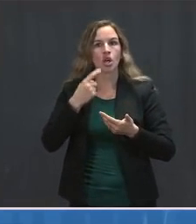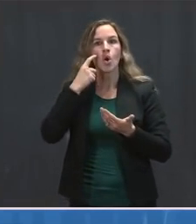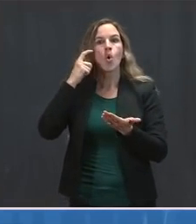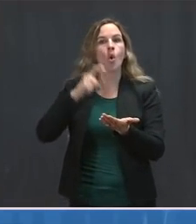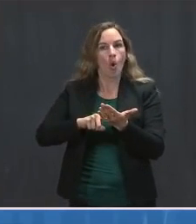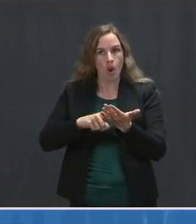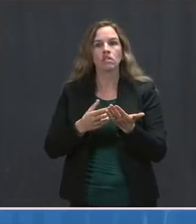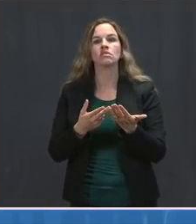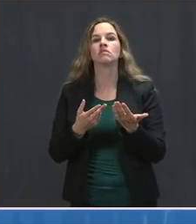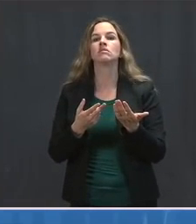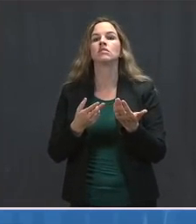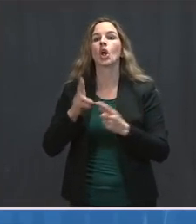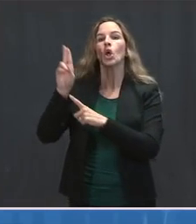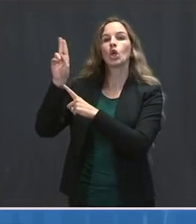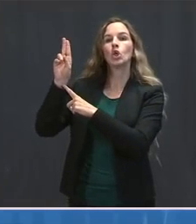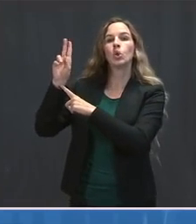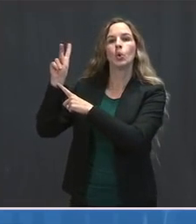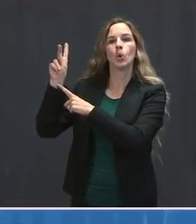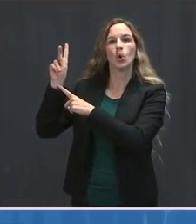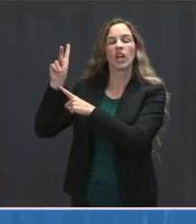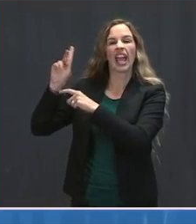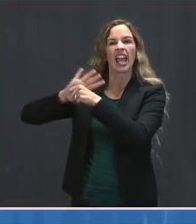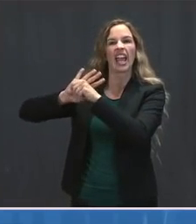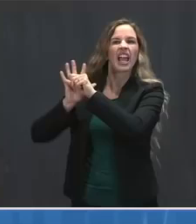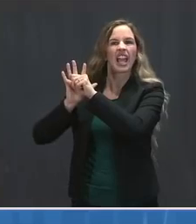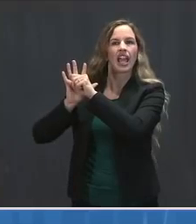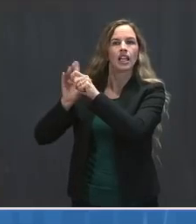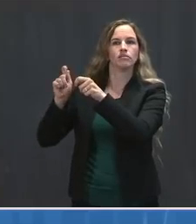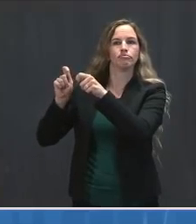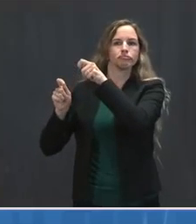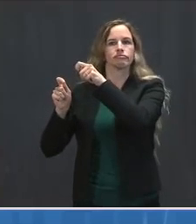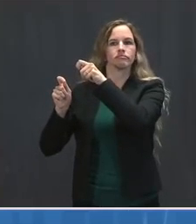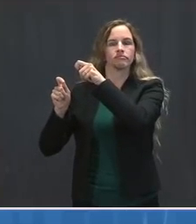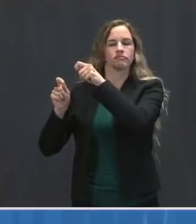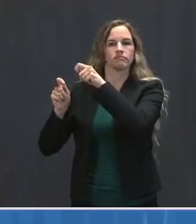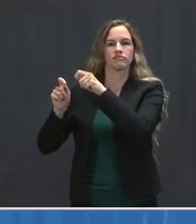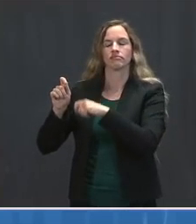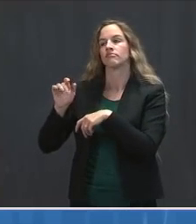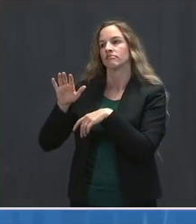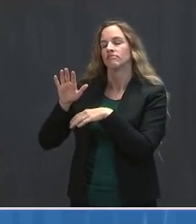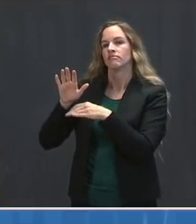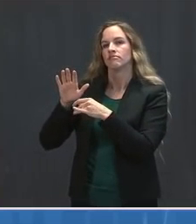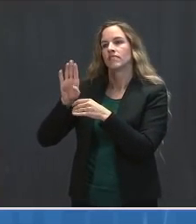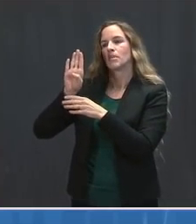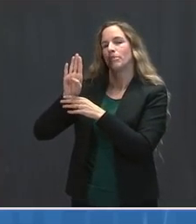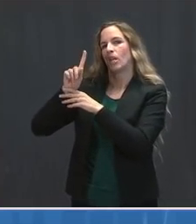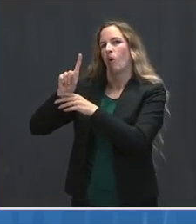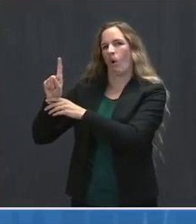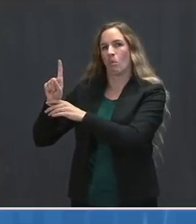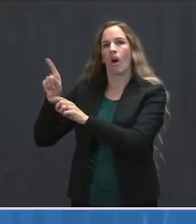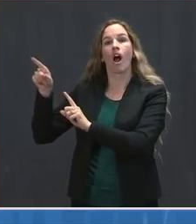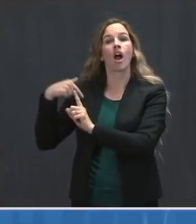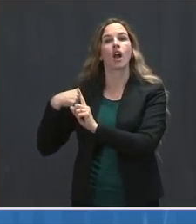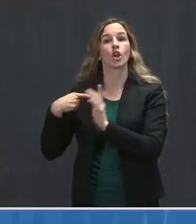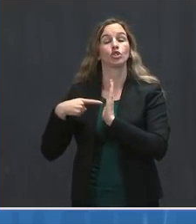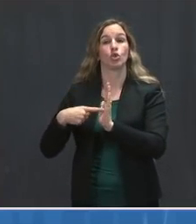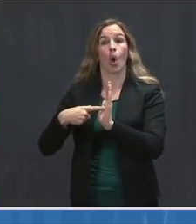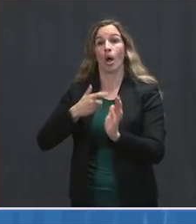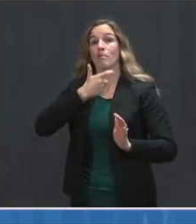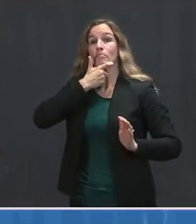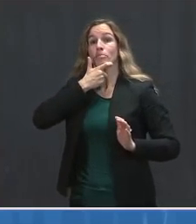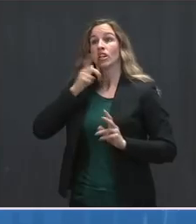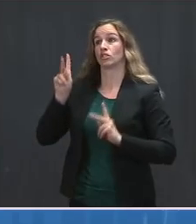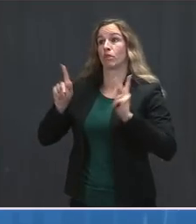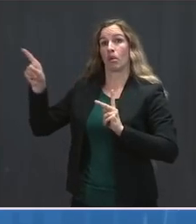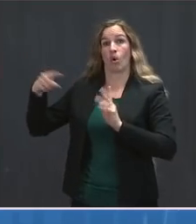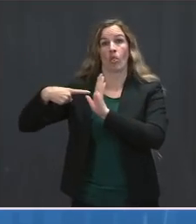the U.K. variant, the B.1.1.7, in the United States, which, as you well know, has been shown by the Brits to have an